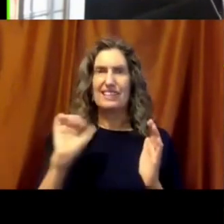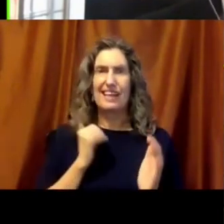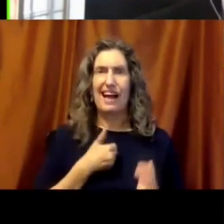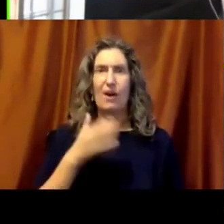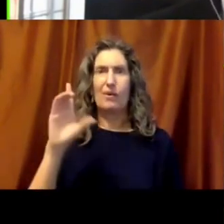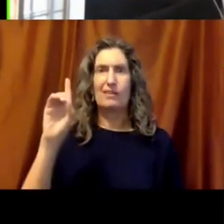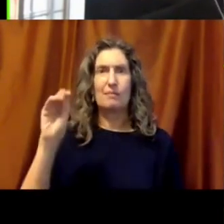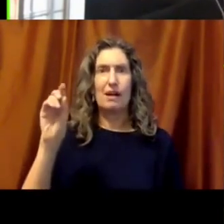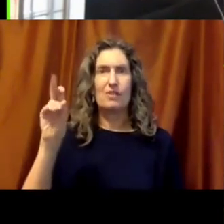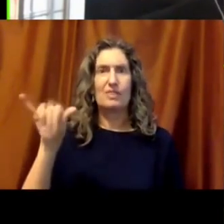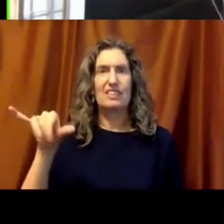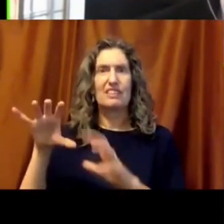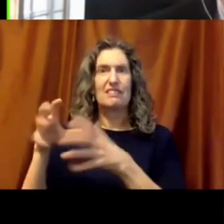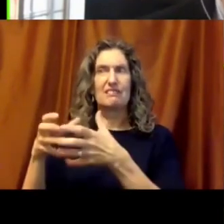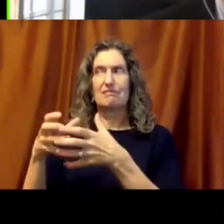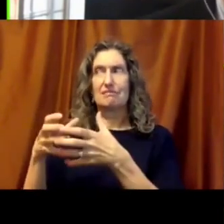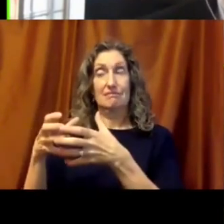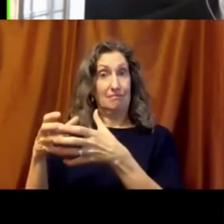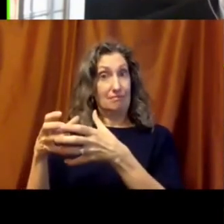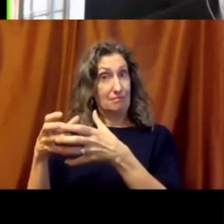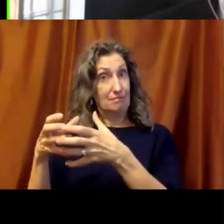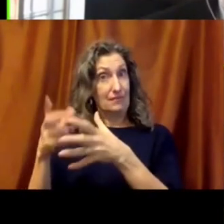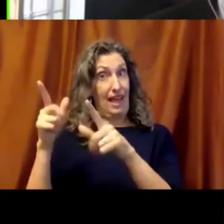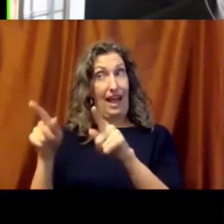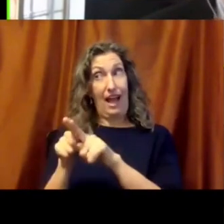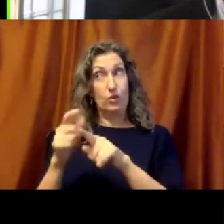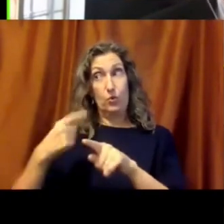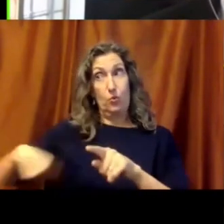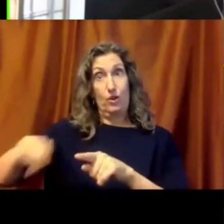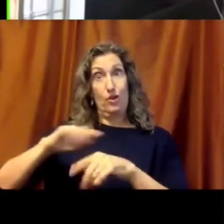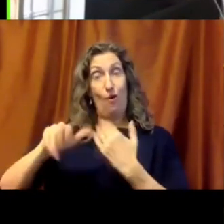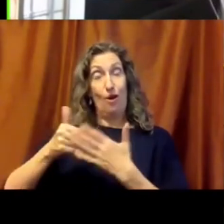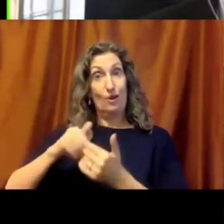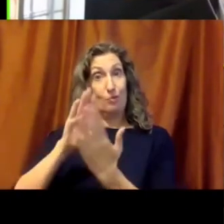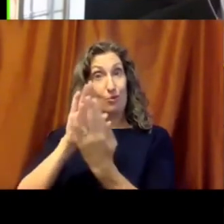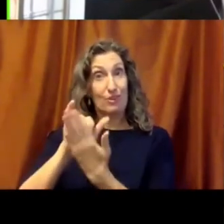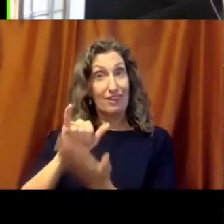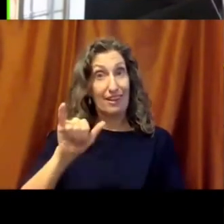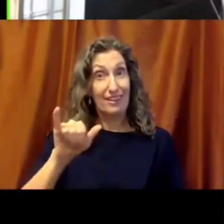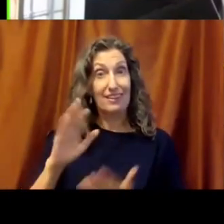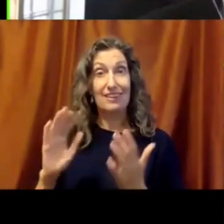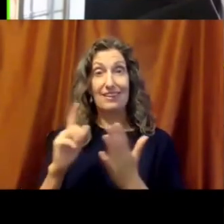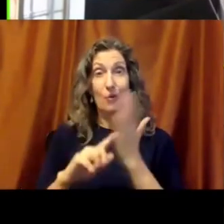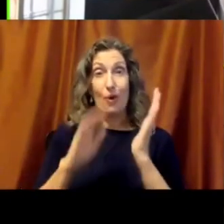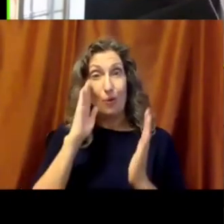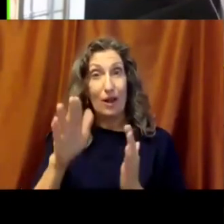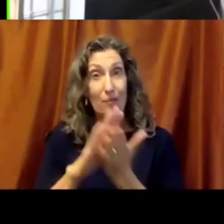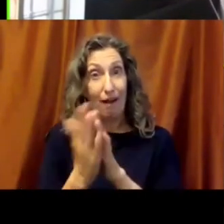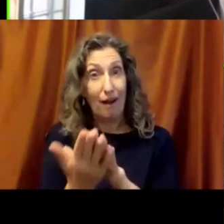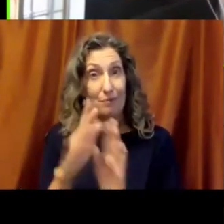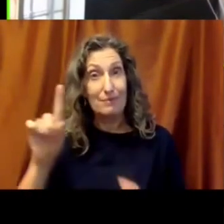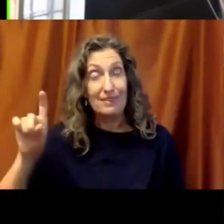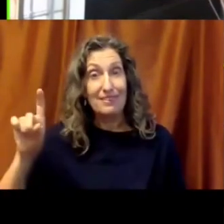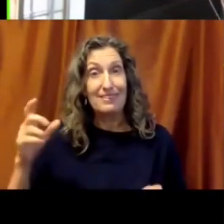how do we approach it? What will our economy be? And what do we want to, you know, I'm guessing that you could